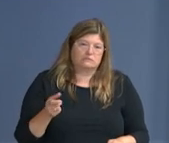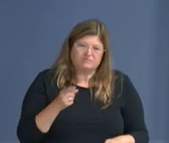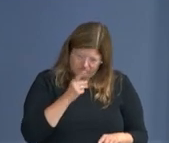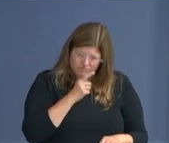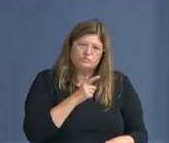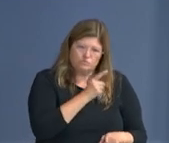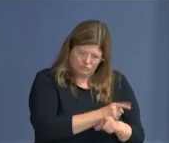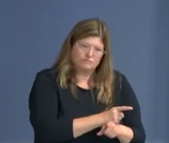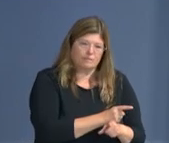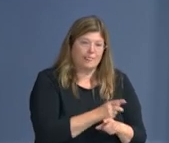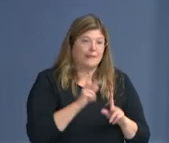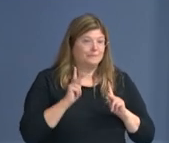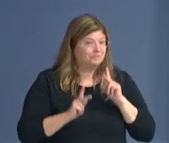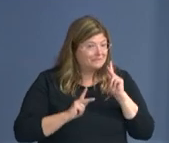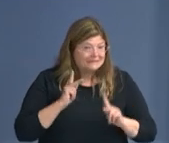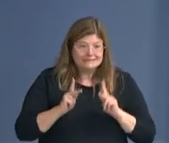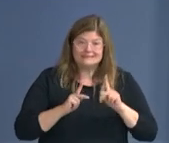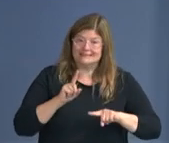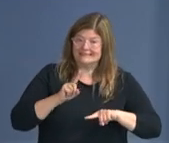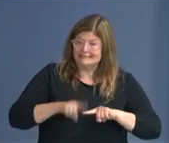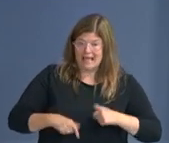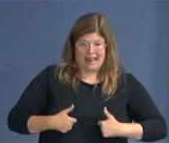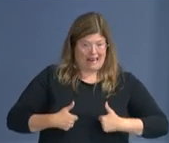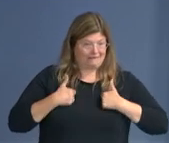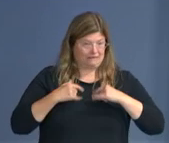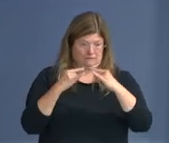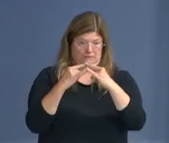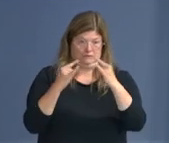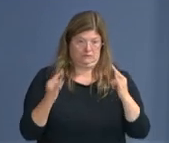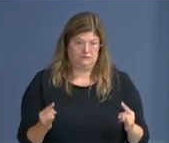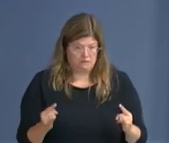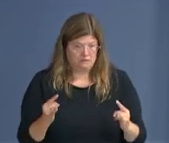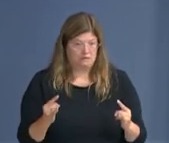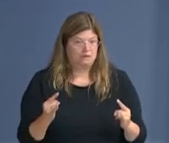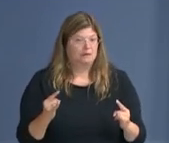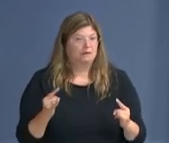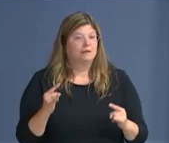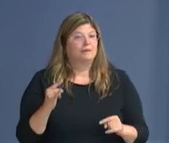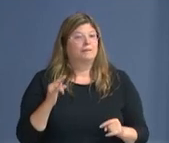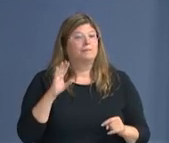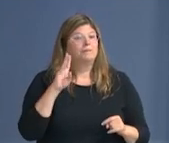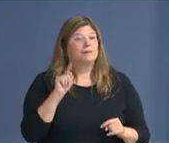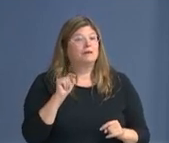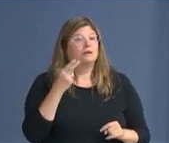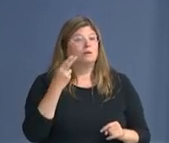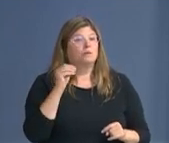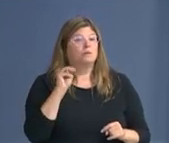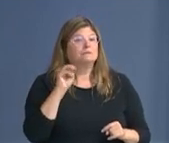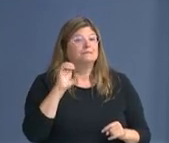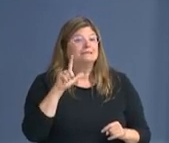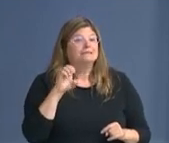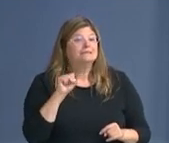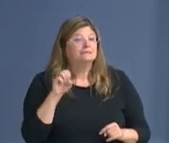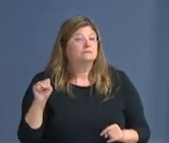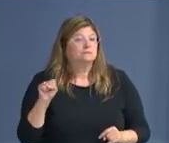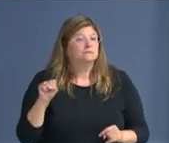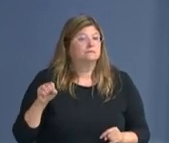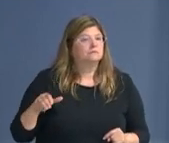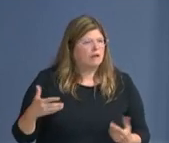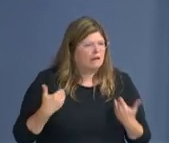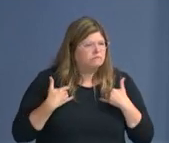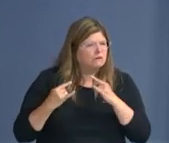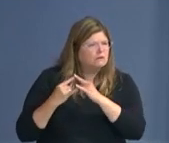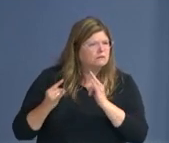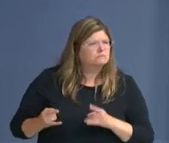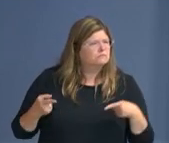you allow the homeless to live in tents during Occupy D.C. We actually do not allow the homeless to live in tents.